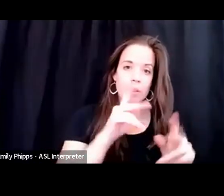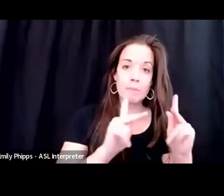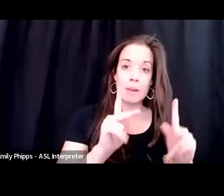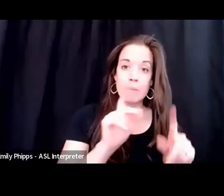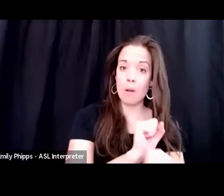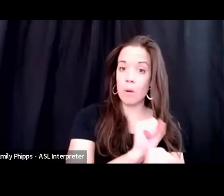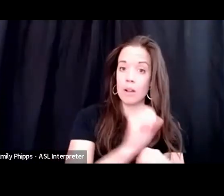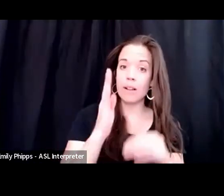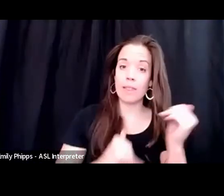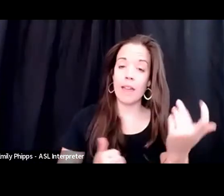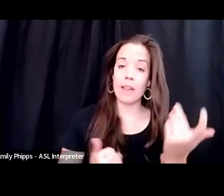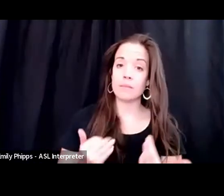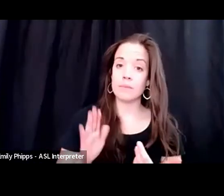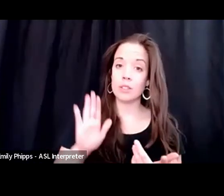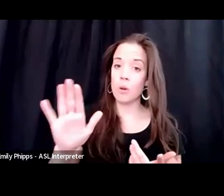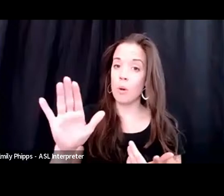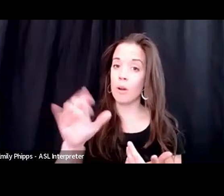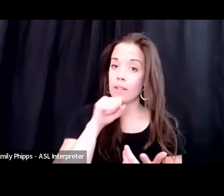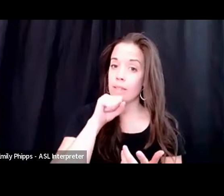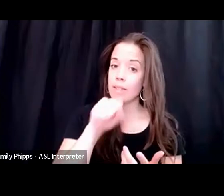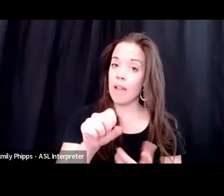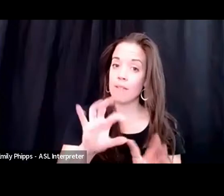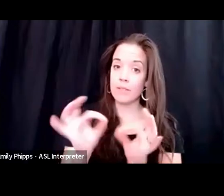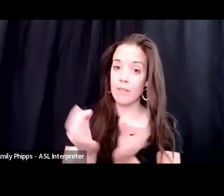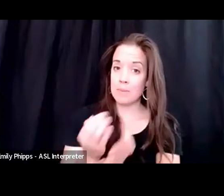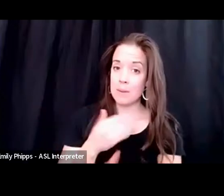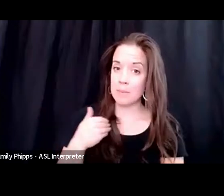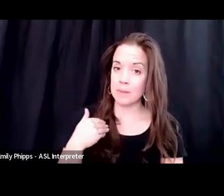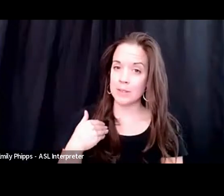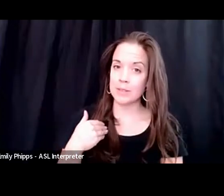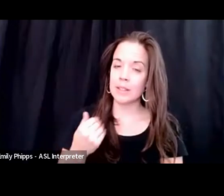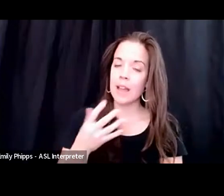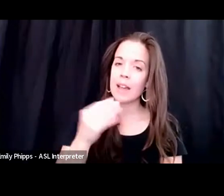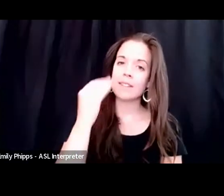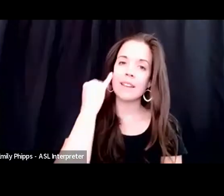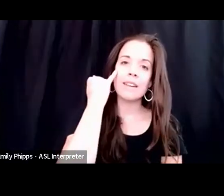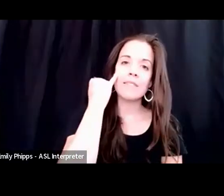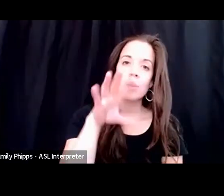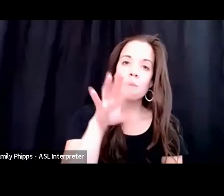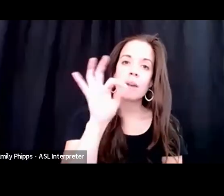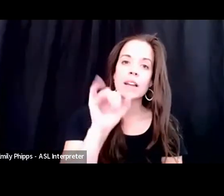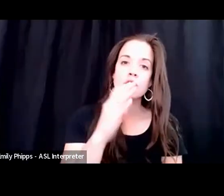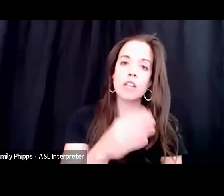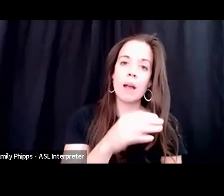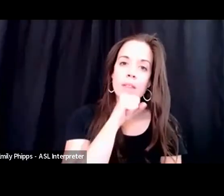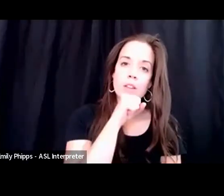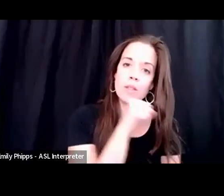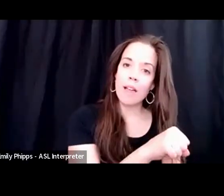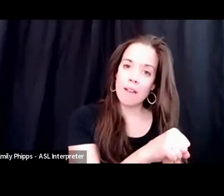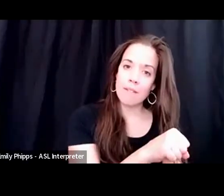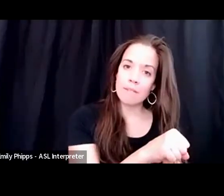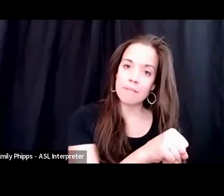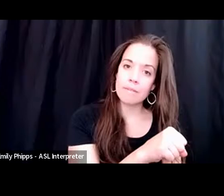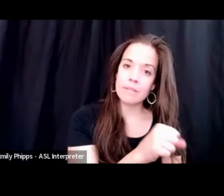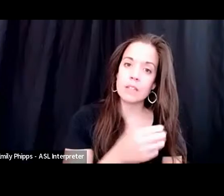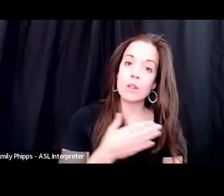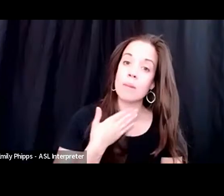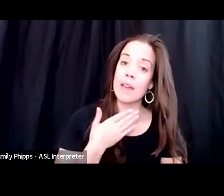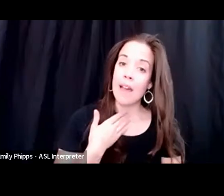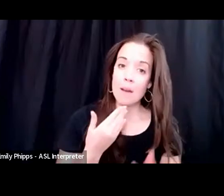your loved ones at home. And if you pick a job that you love, you'll be happier.